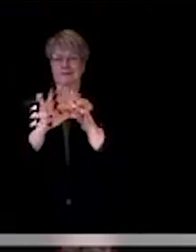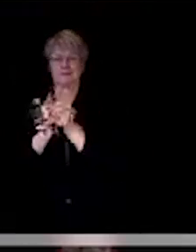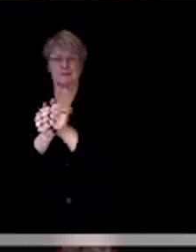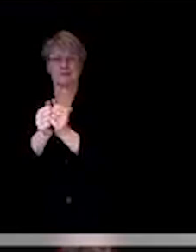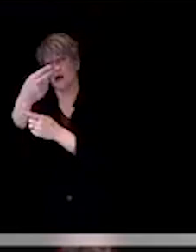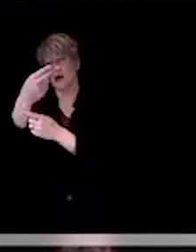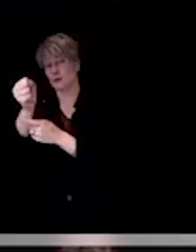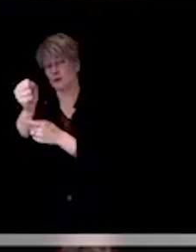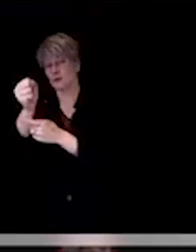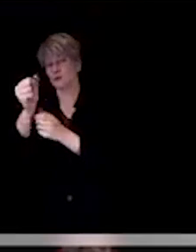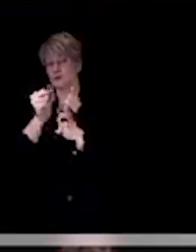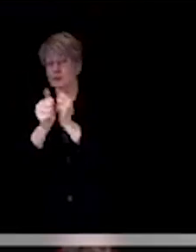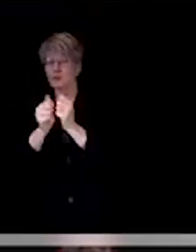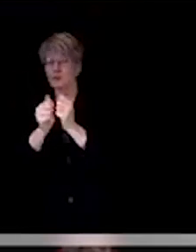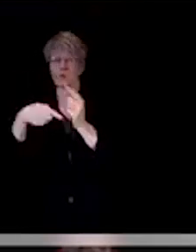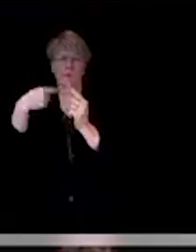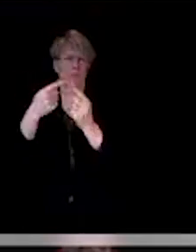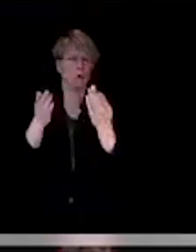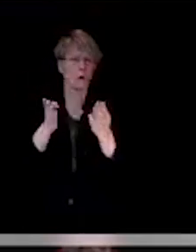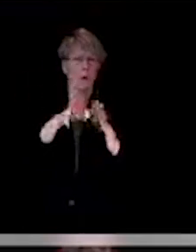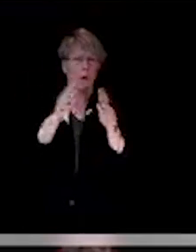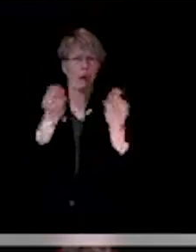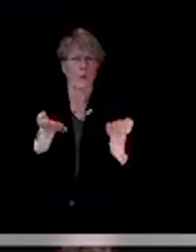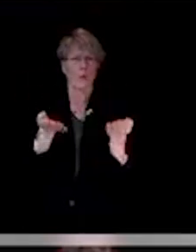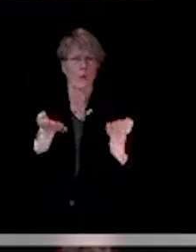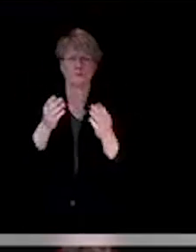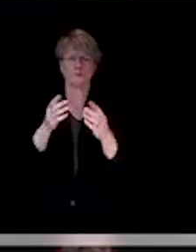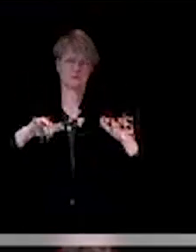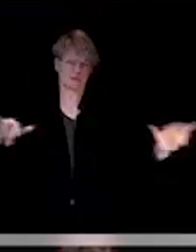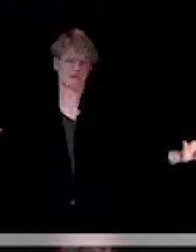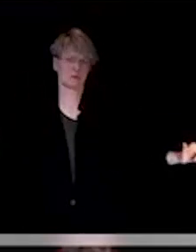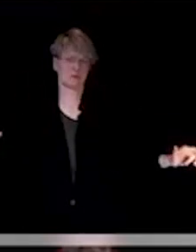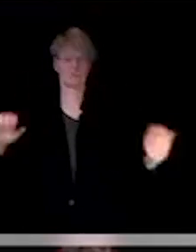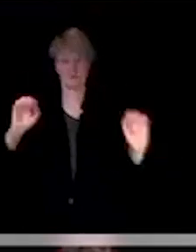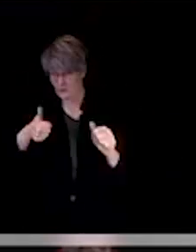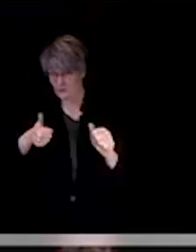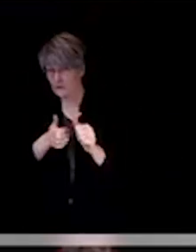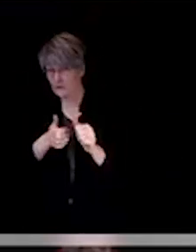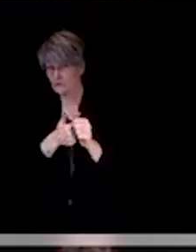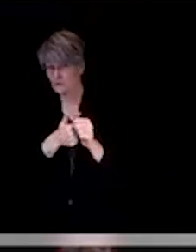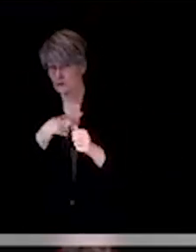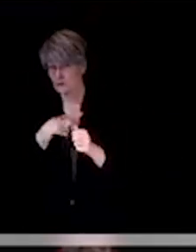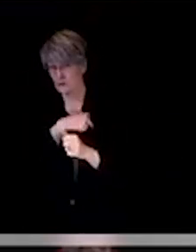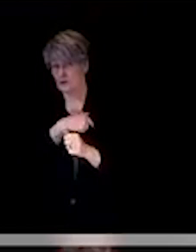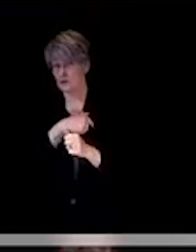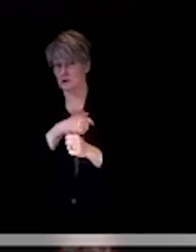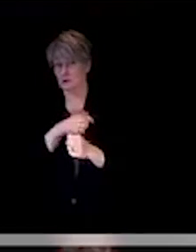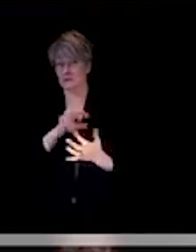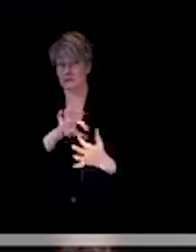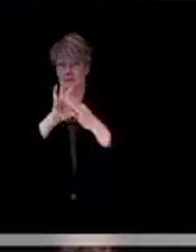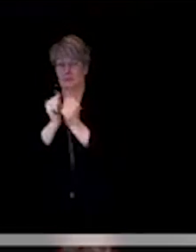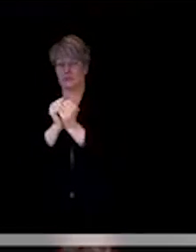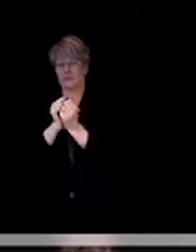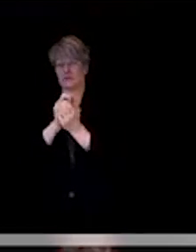that? Do we have any updates and anything that you can add from our previous discussion two weeks ago?